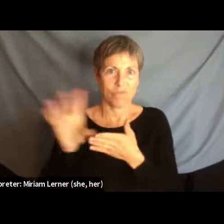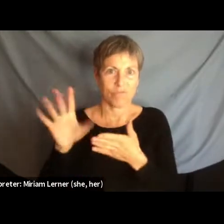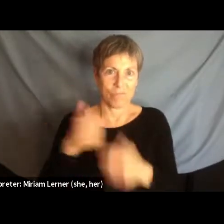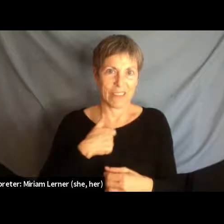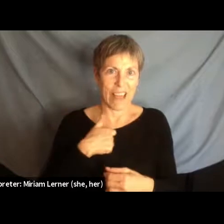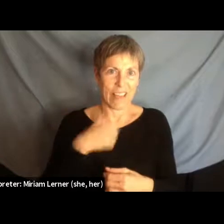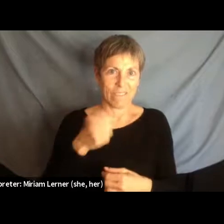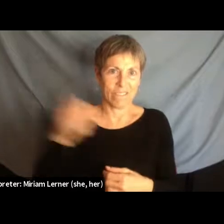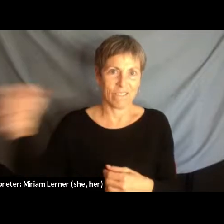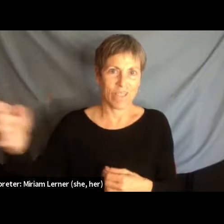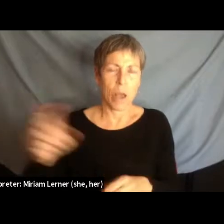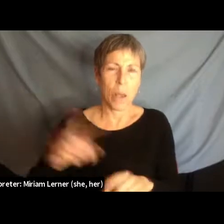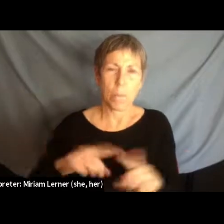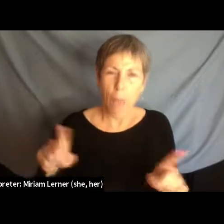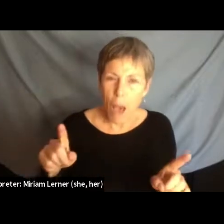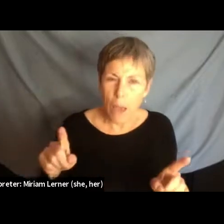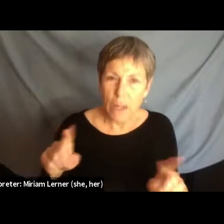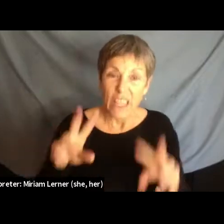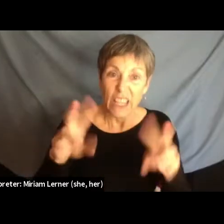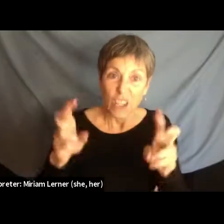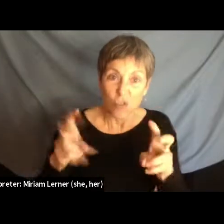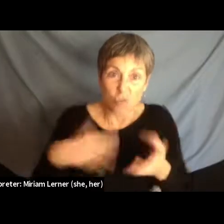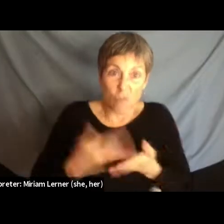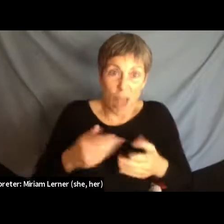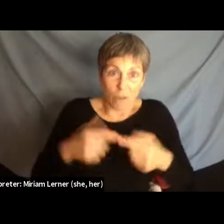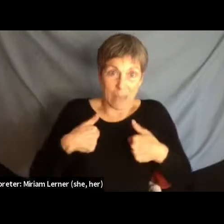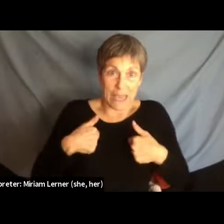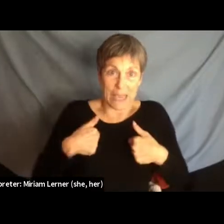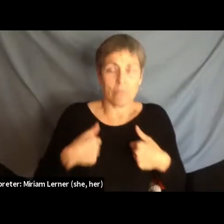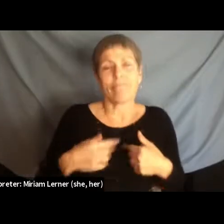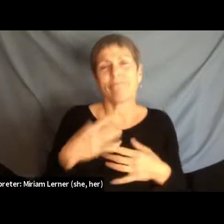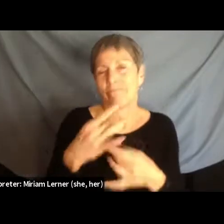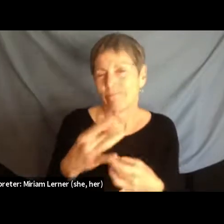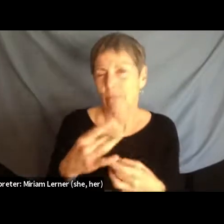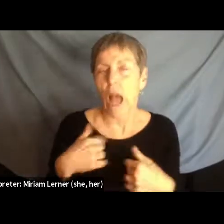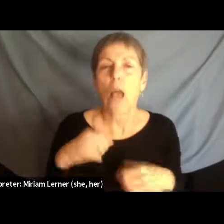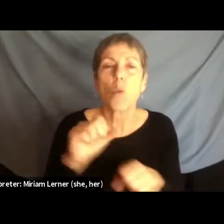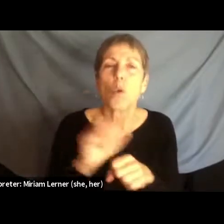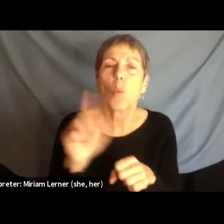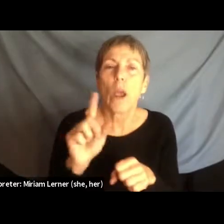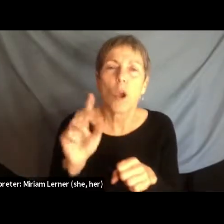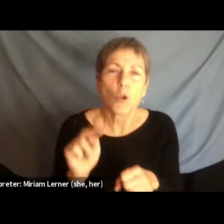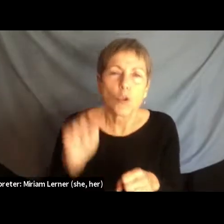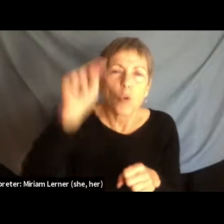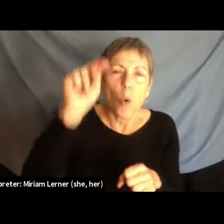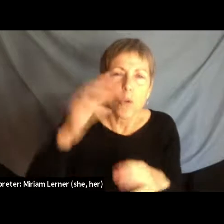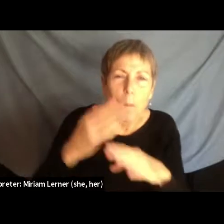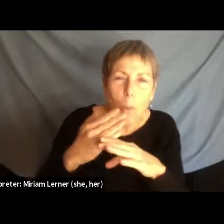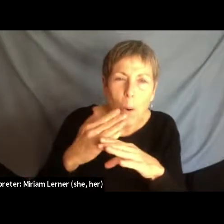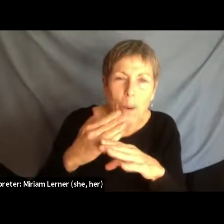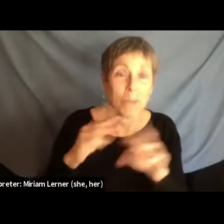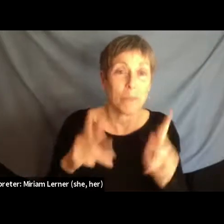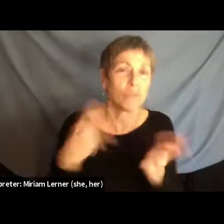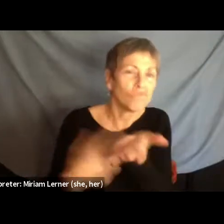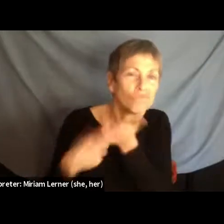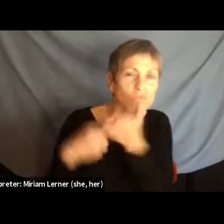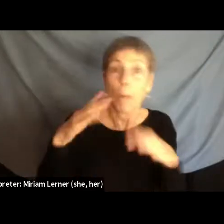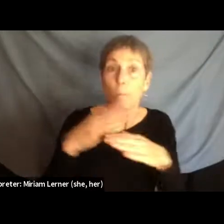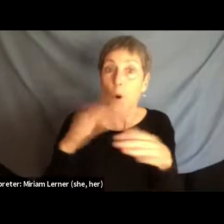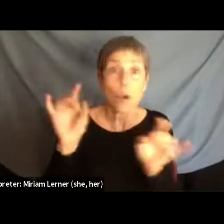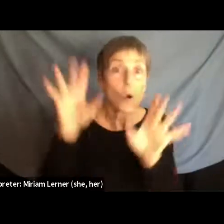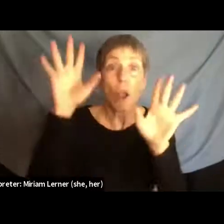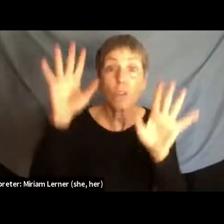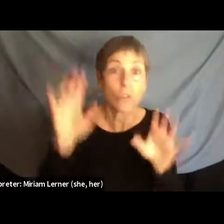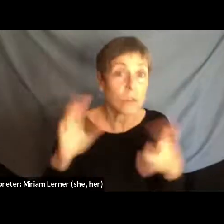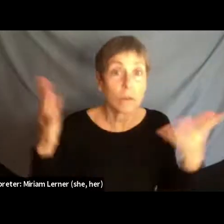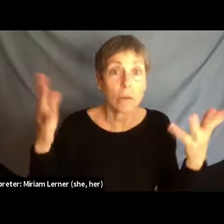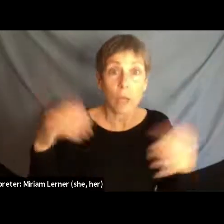came to me. But the interesting thing is that I actually work at the northern border. And when people talk about the border crisis, you know,